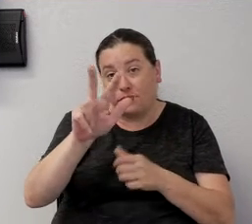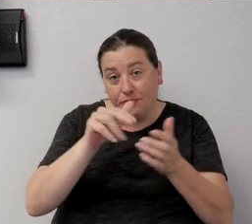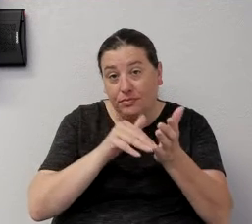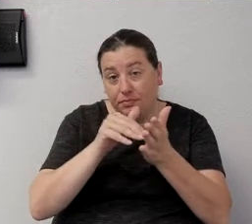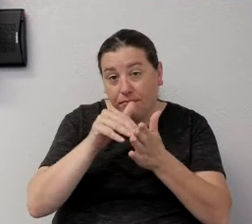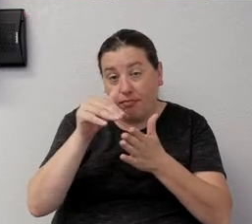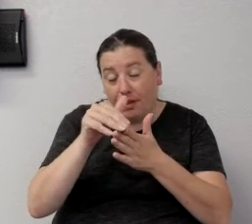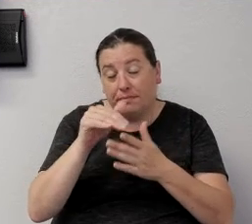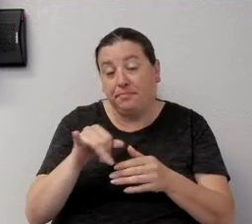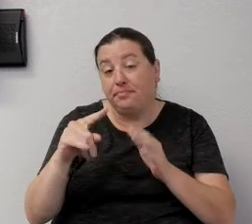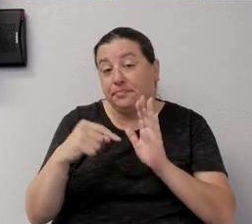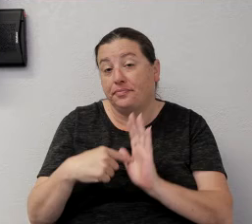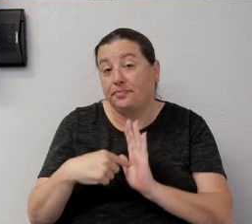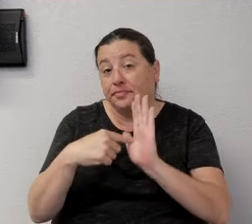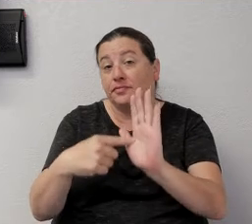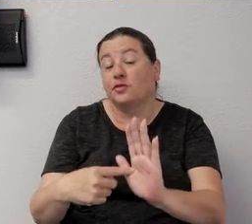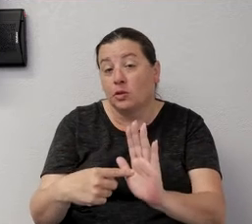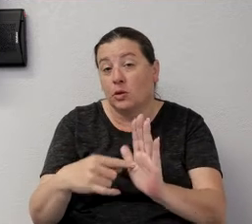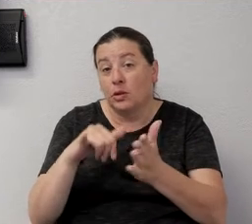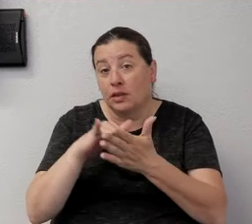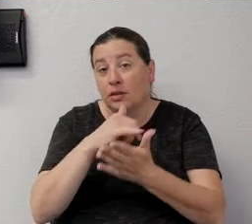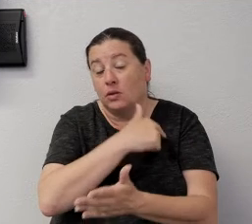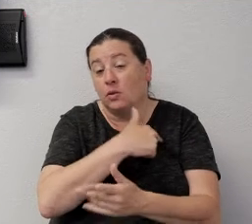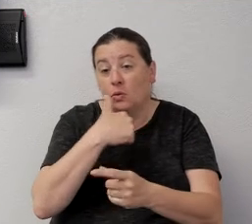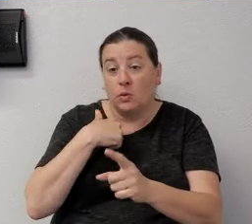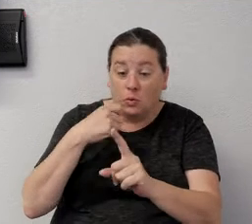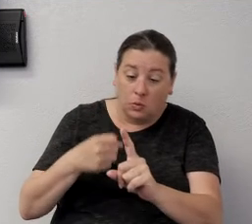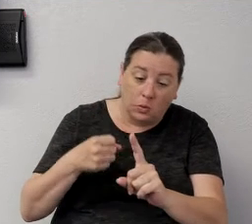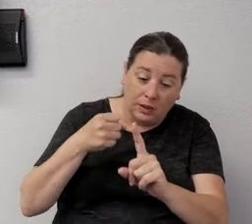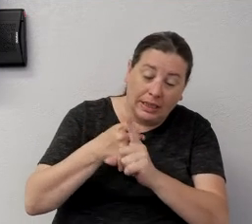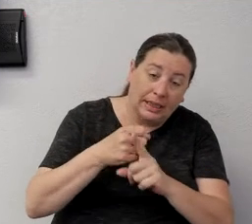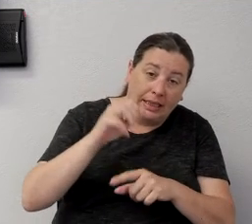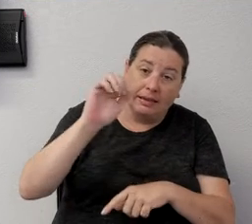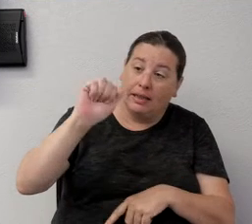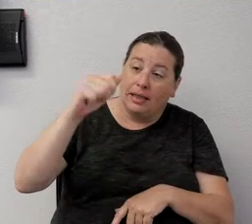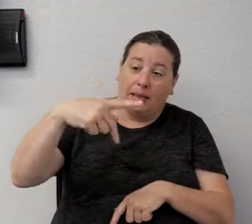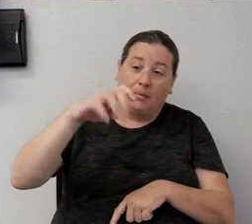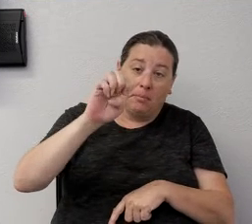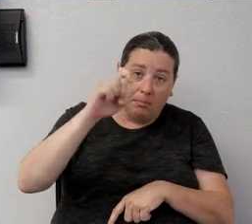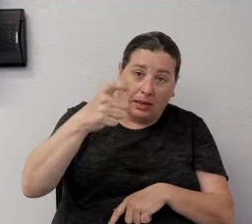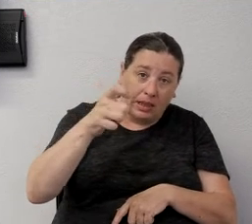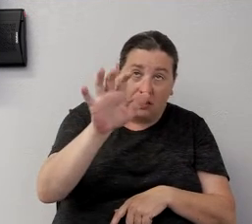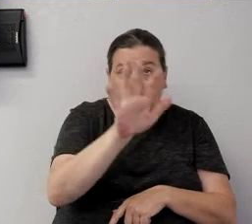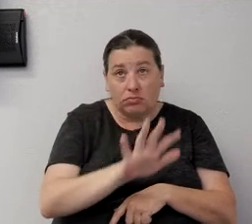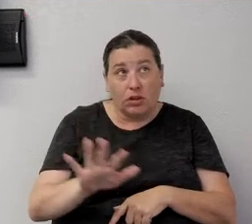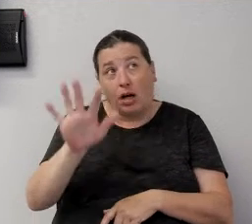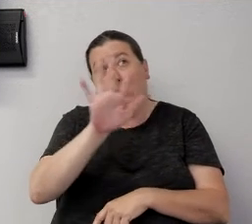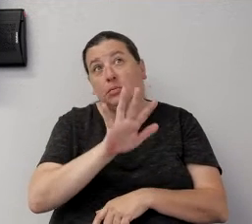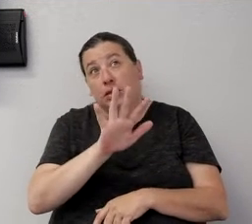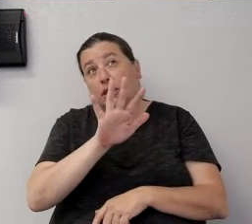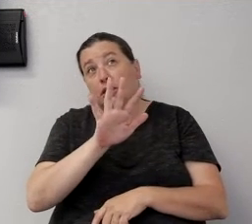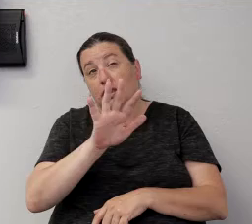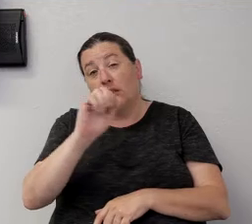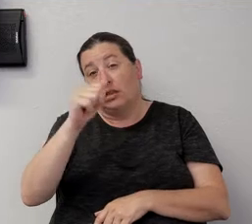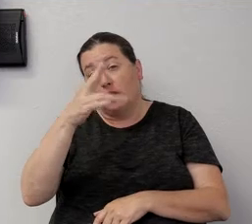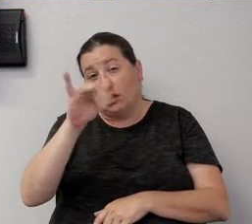that we hit the apex probably around April